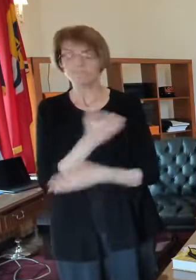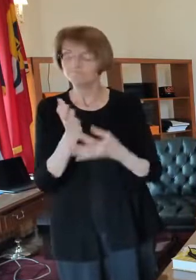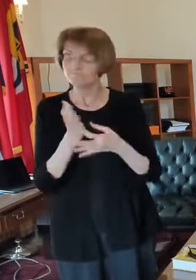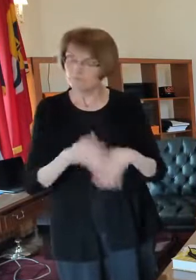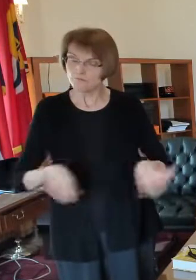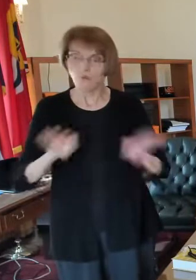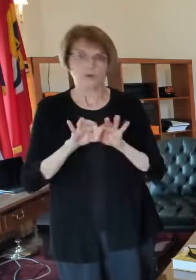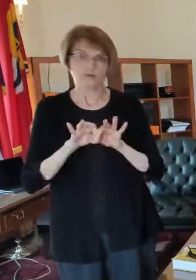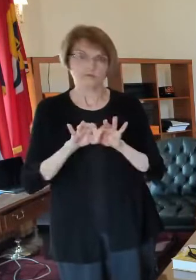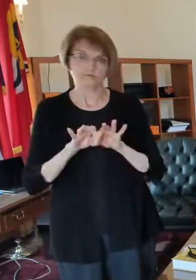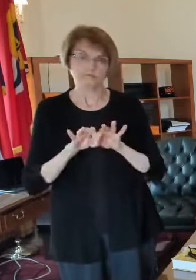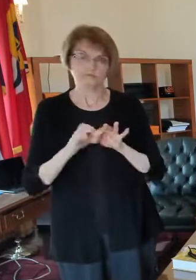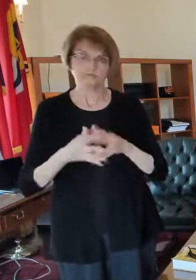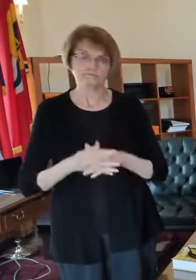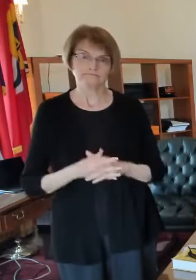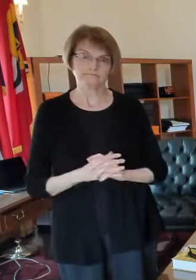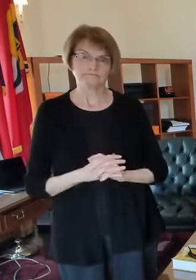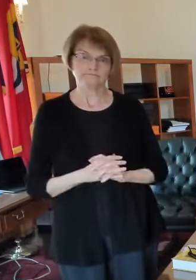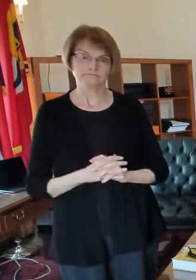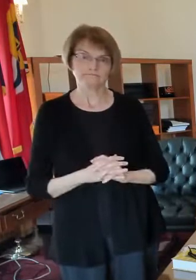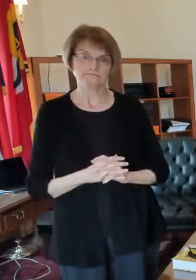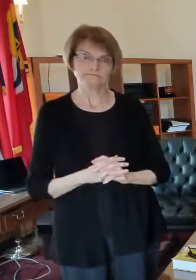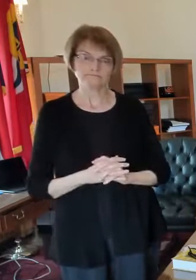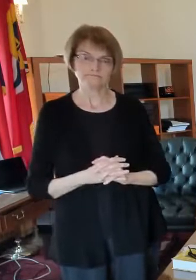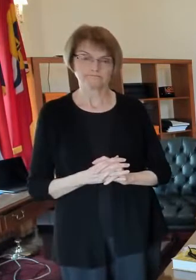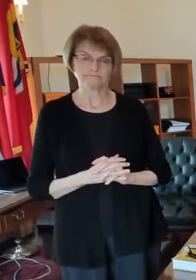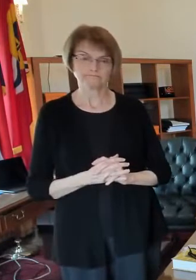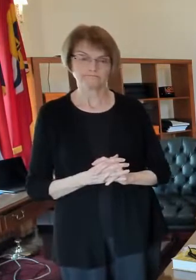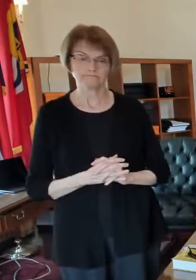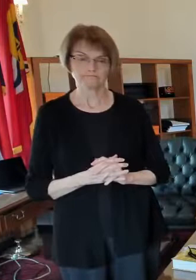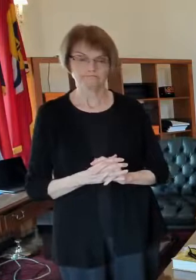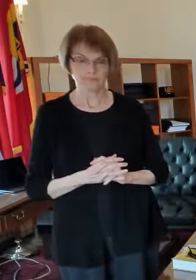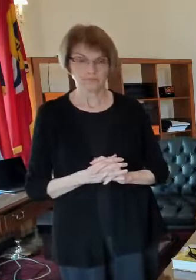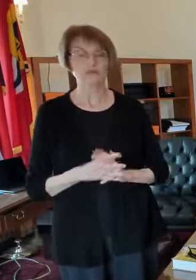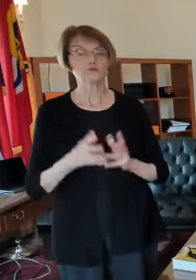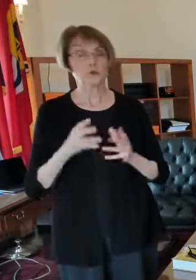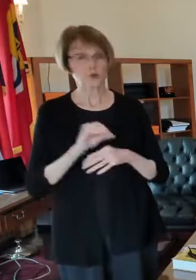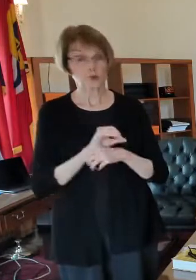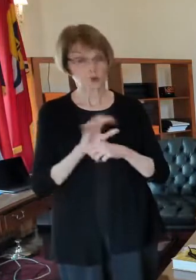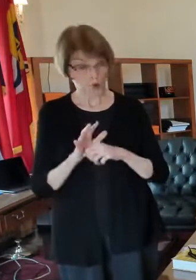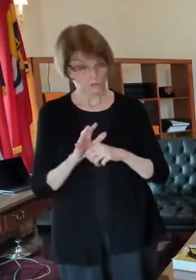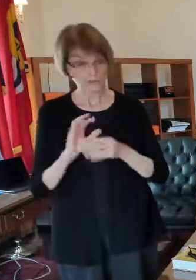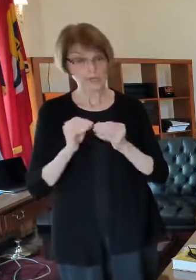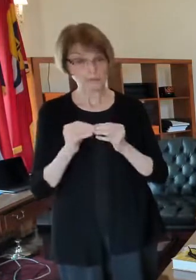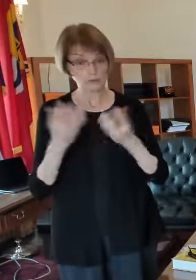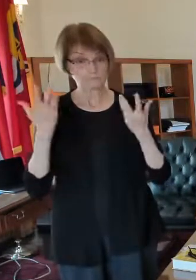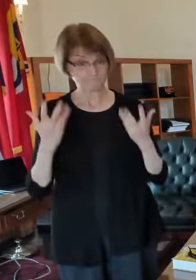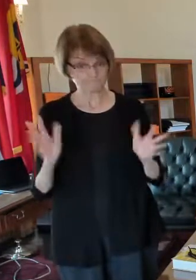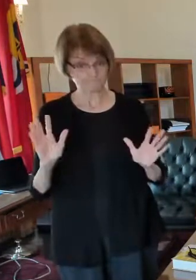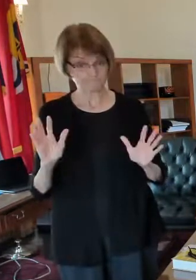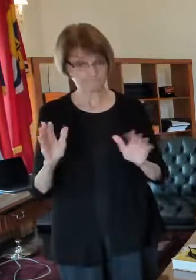um so that's it with regard to the numbers